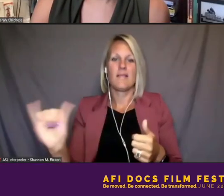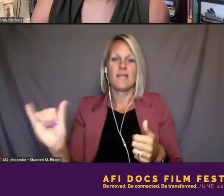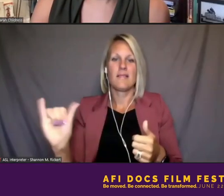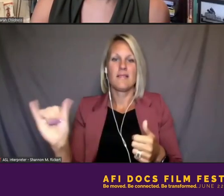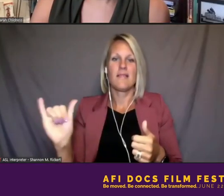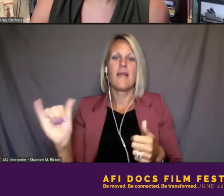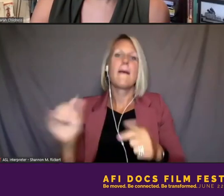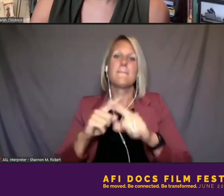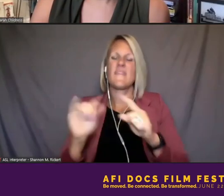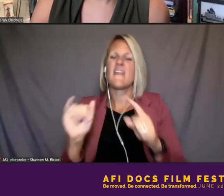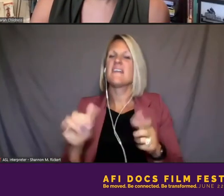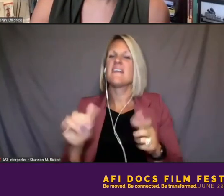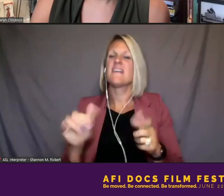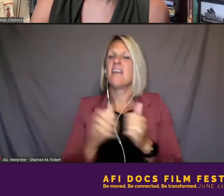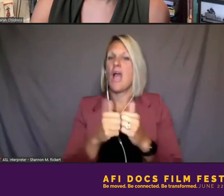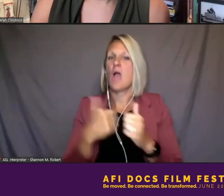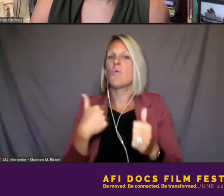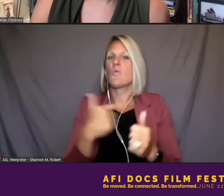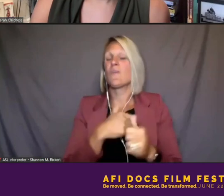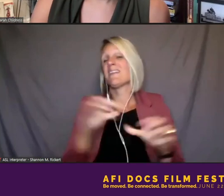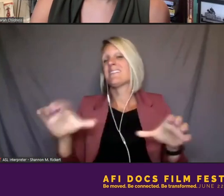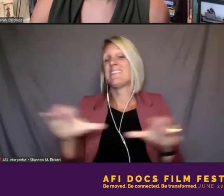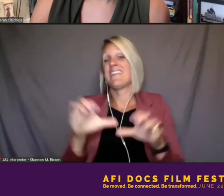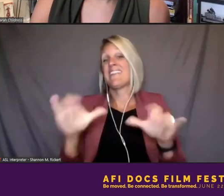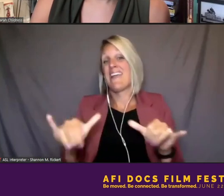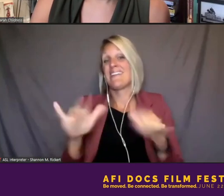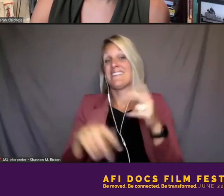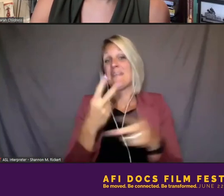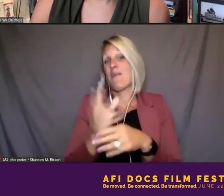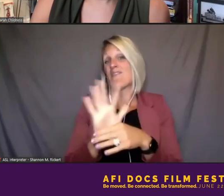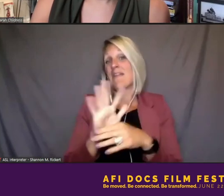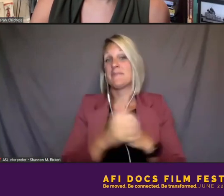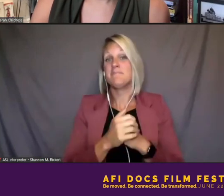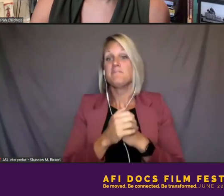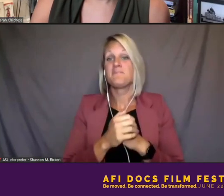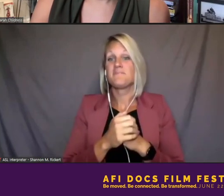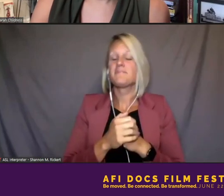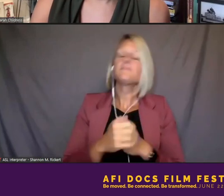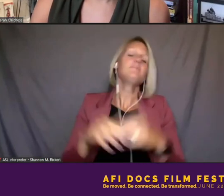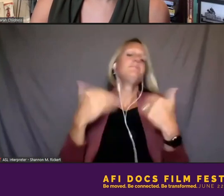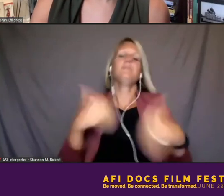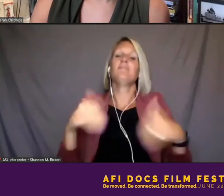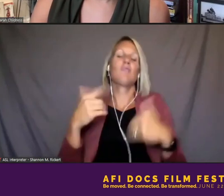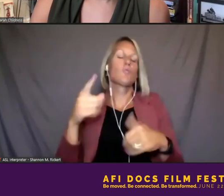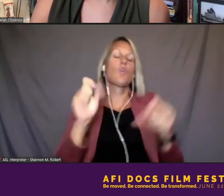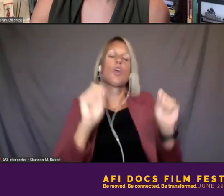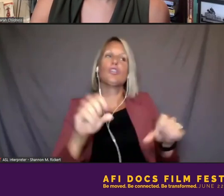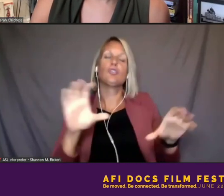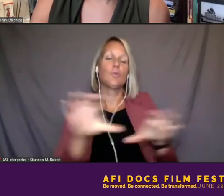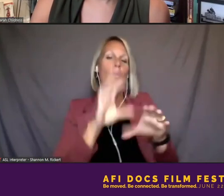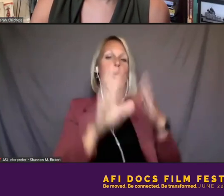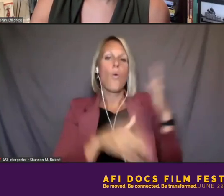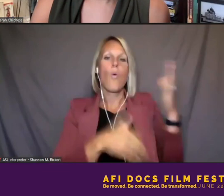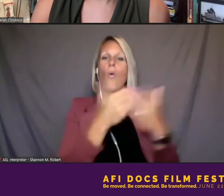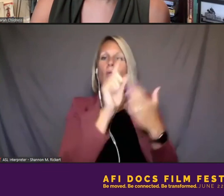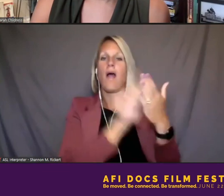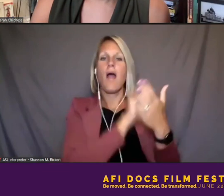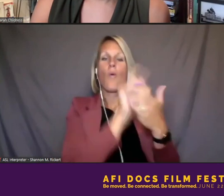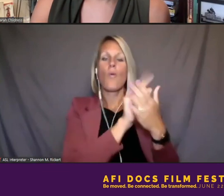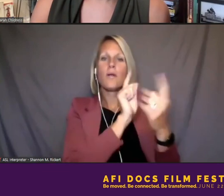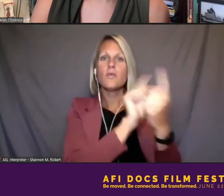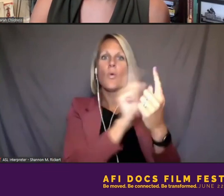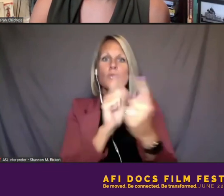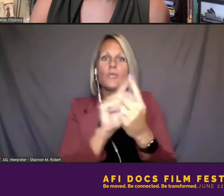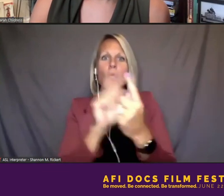that portion of film. You could do a whole hour on the door to door. And anytime I'm working with students like, you know, that's a big